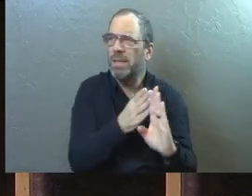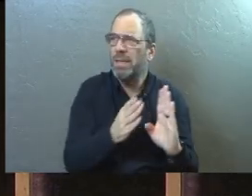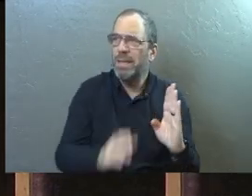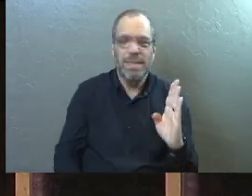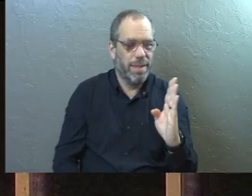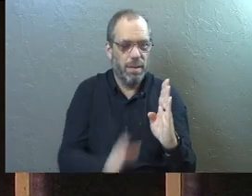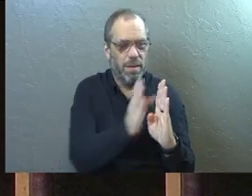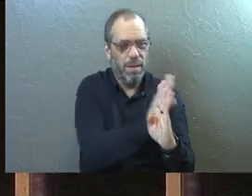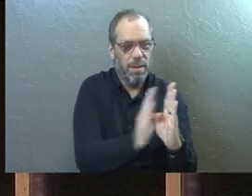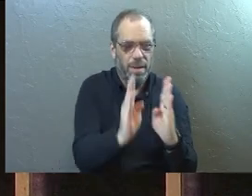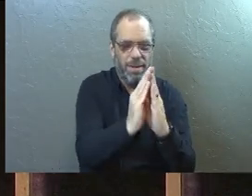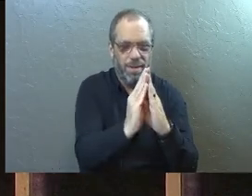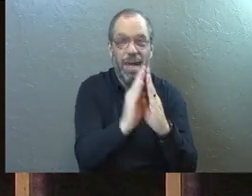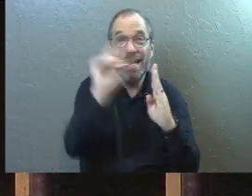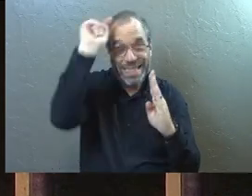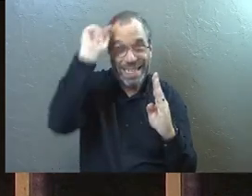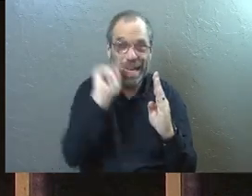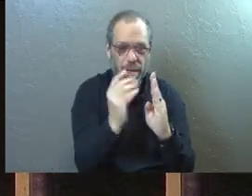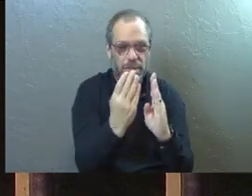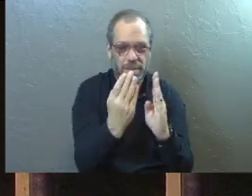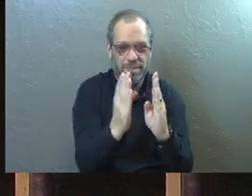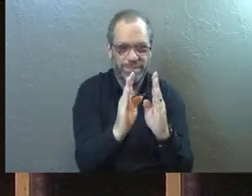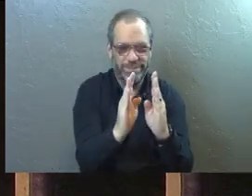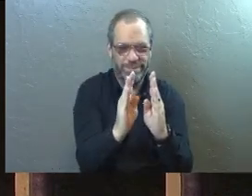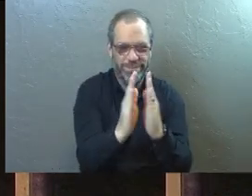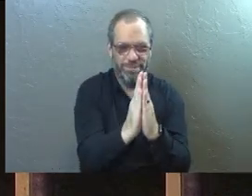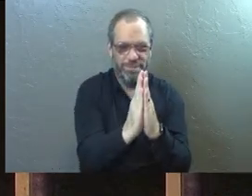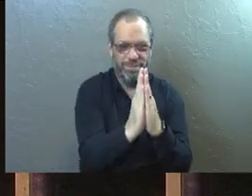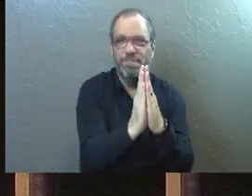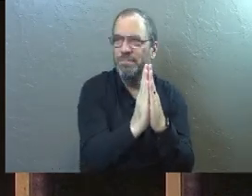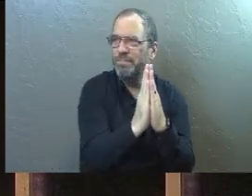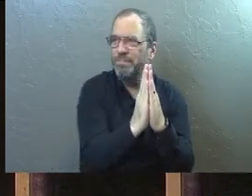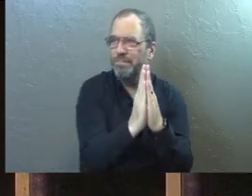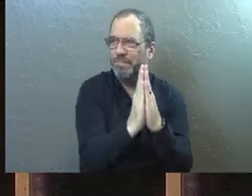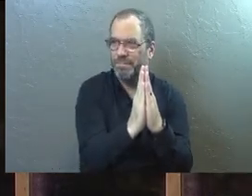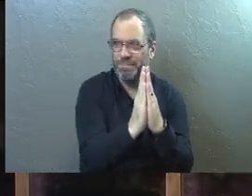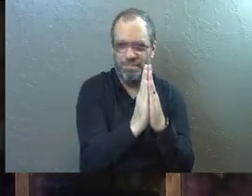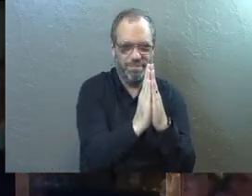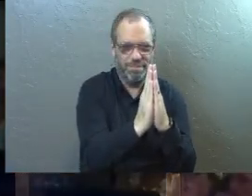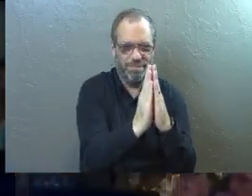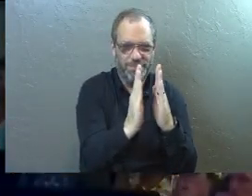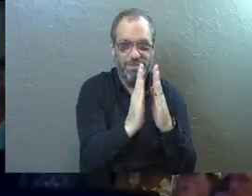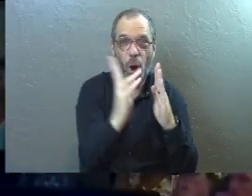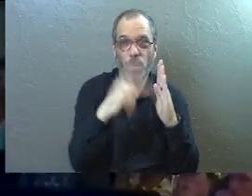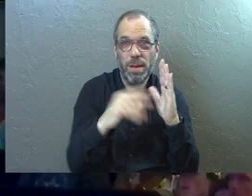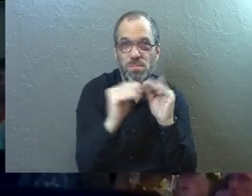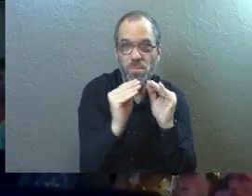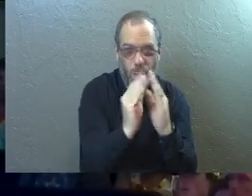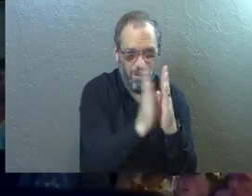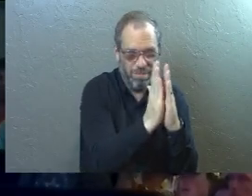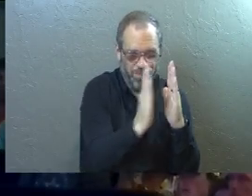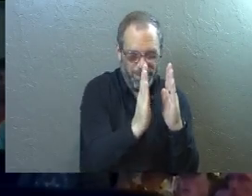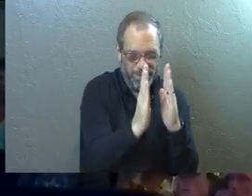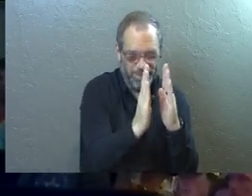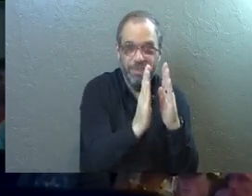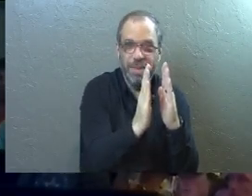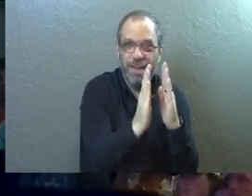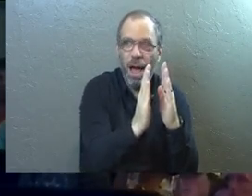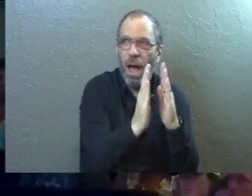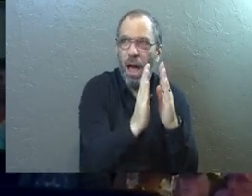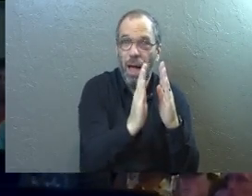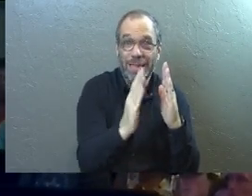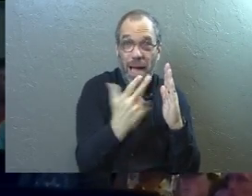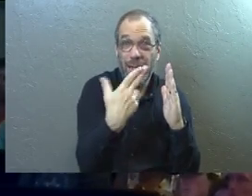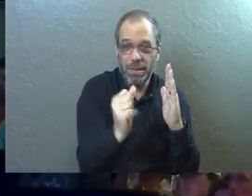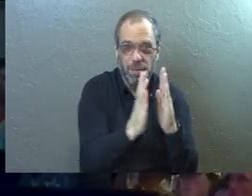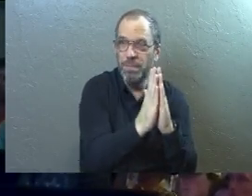start to have your teenage years. Get this right. Right? You read a little bit more. You experience a little bit more. But man,